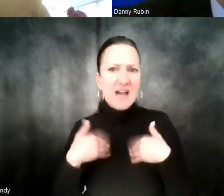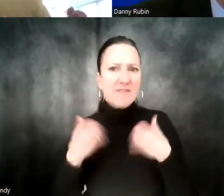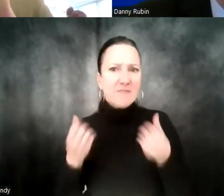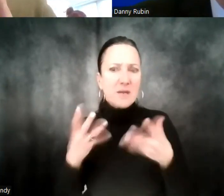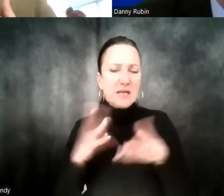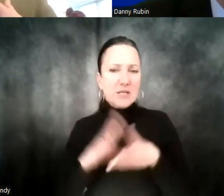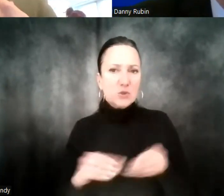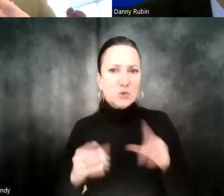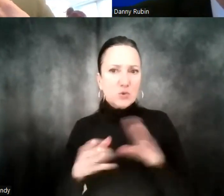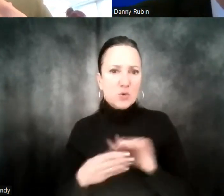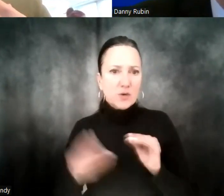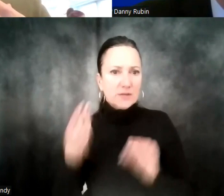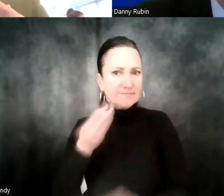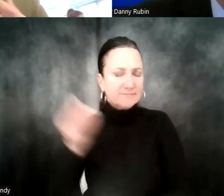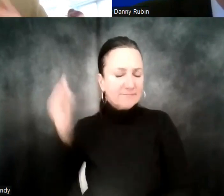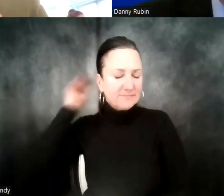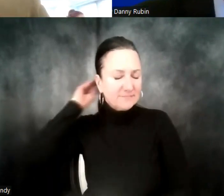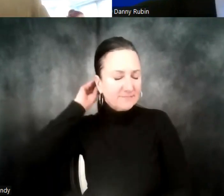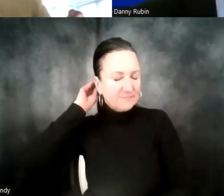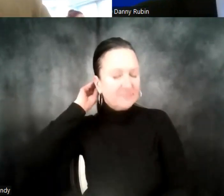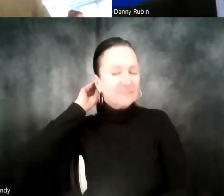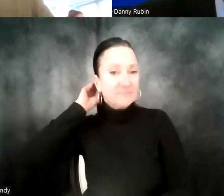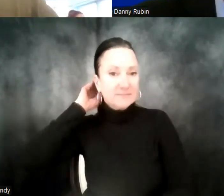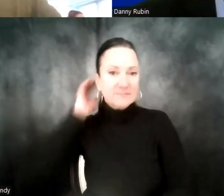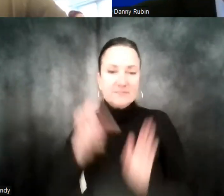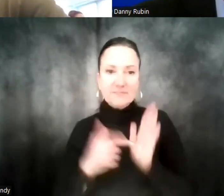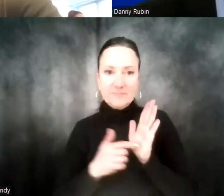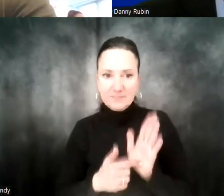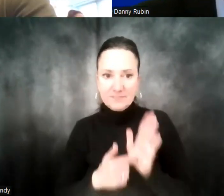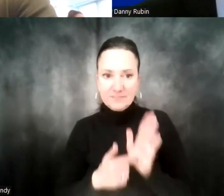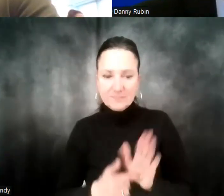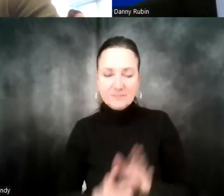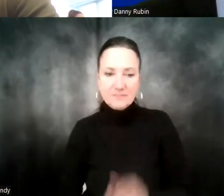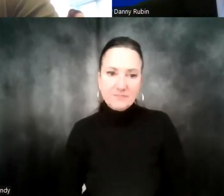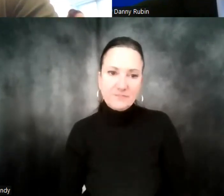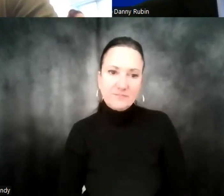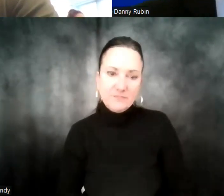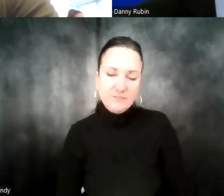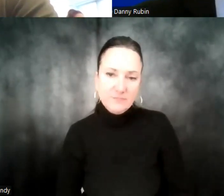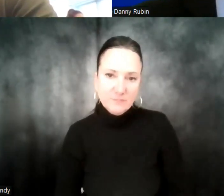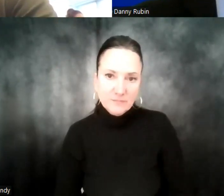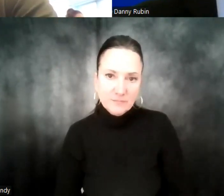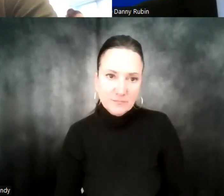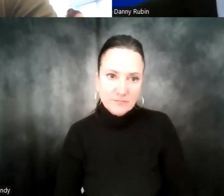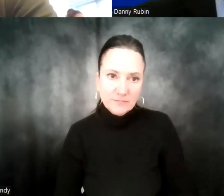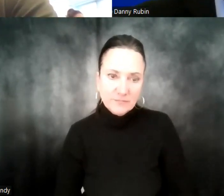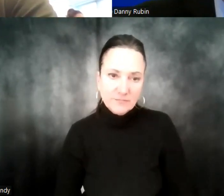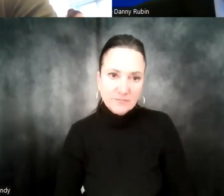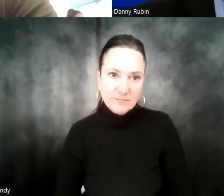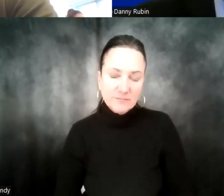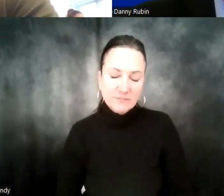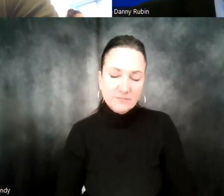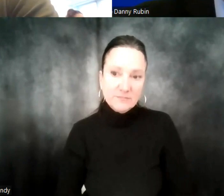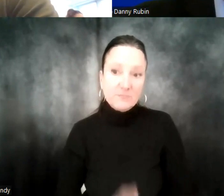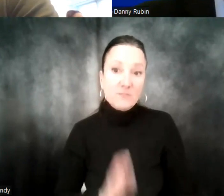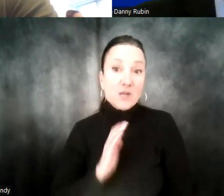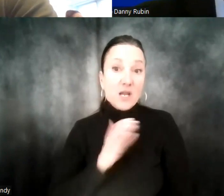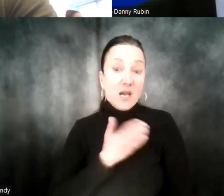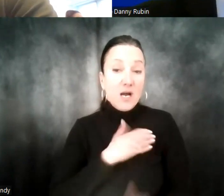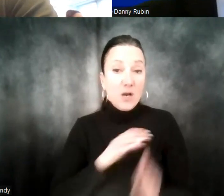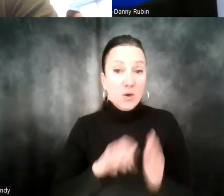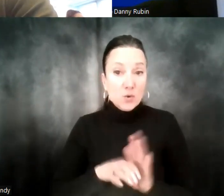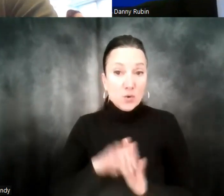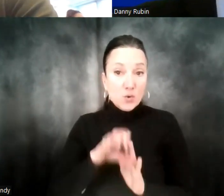of which one you could pull out as an example to present in that given format. That's amazing, because in our curriculum, we